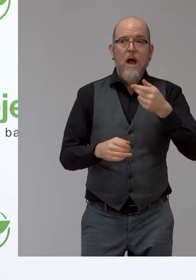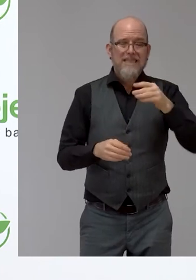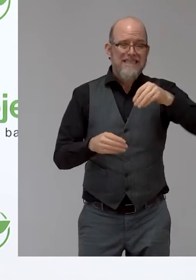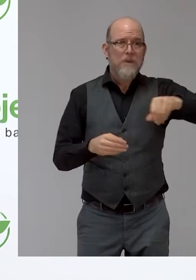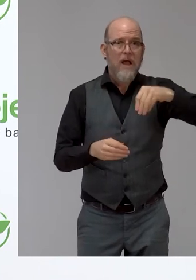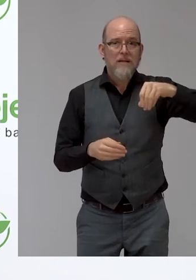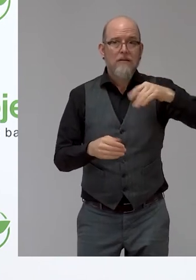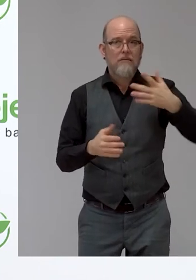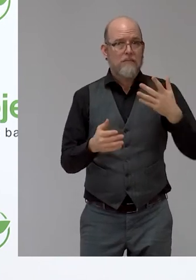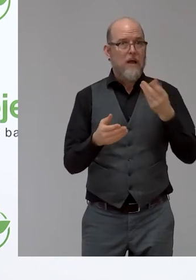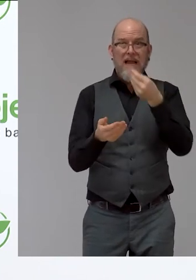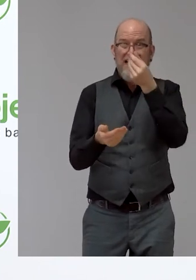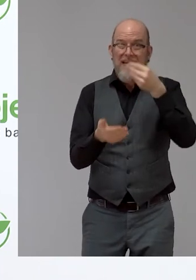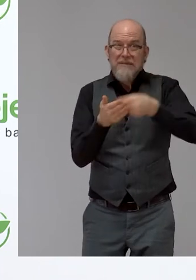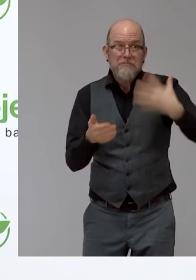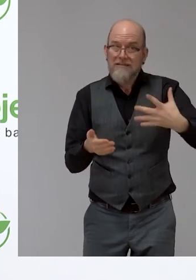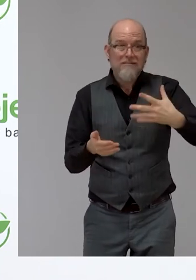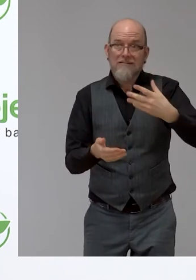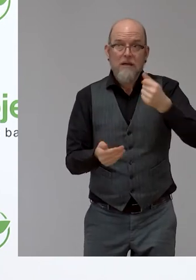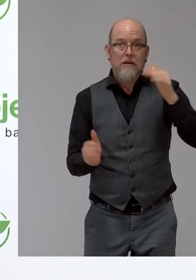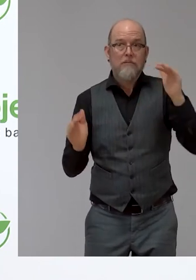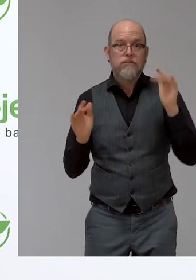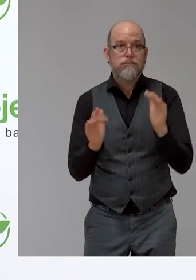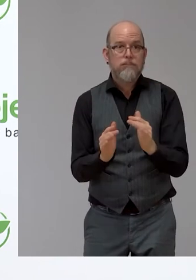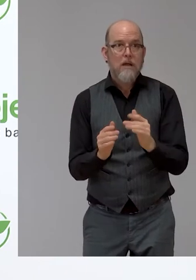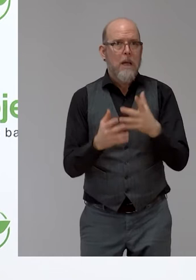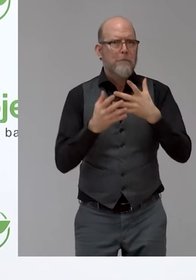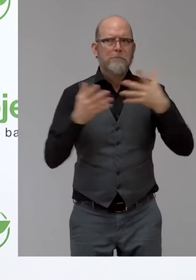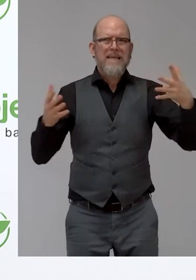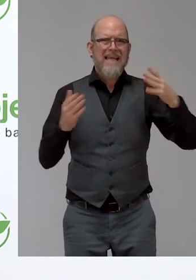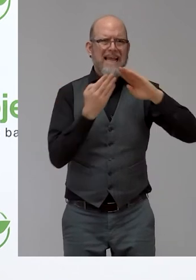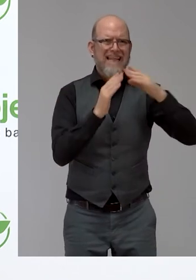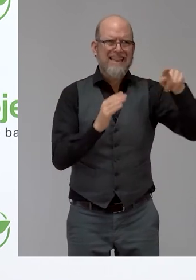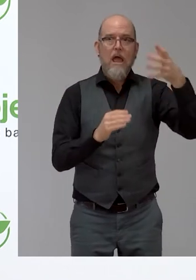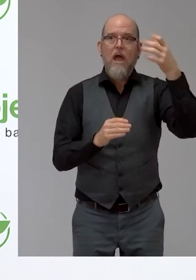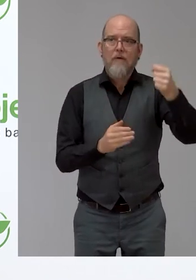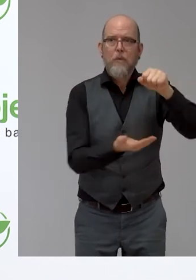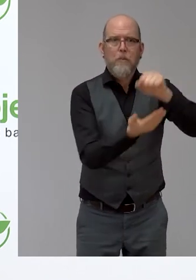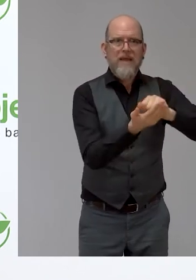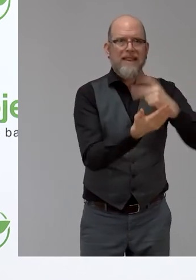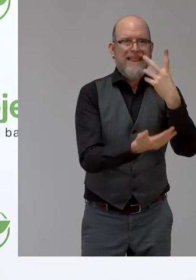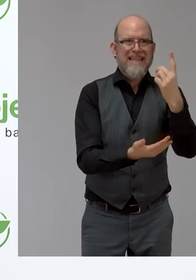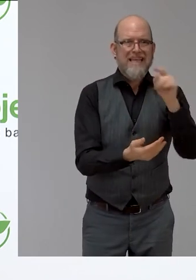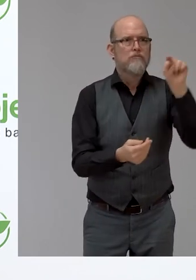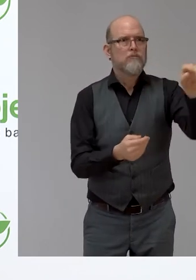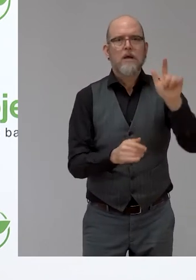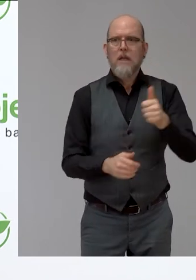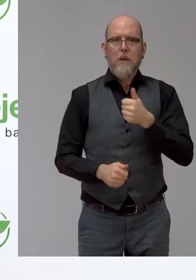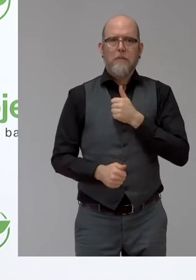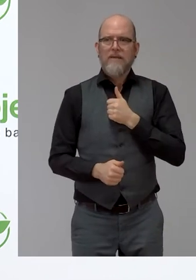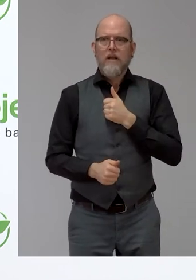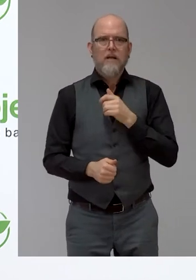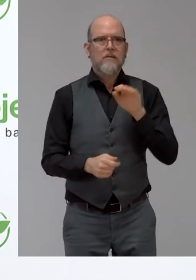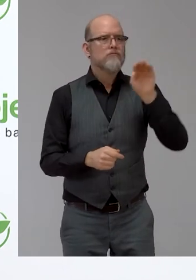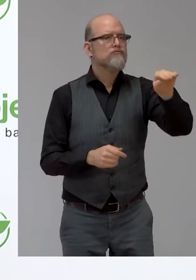every major city, you can find studios offering private individuals the opportunity to create things using the 3D printing process.